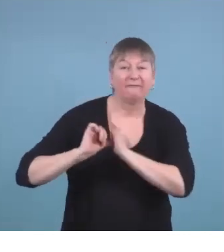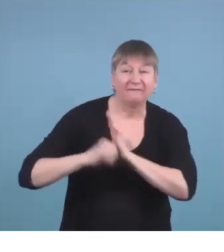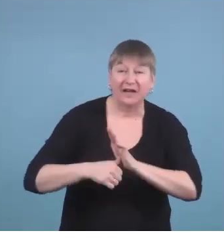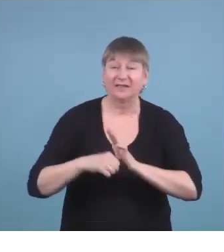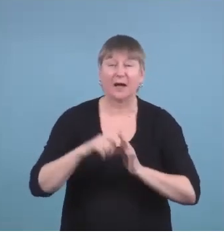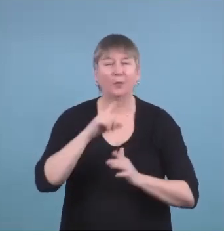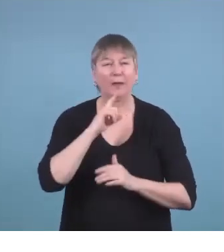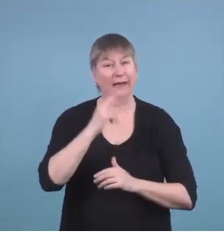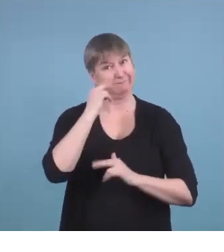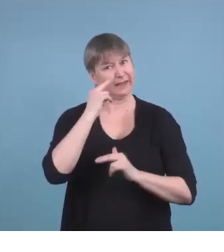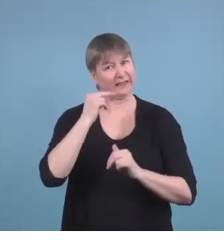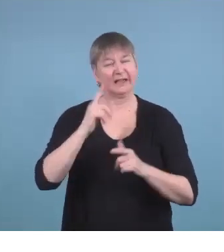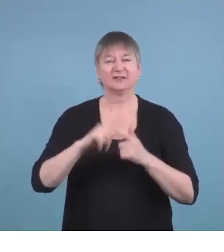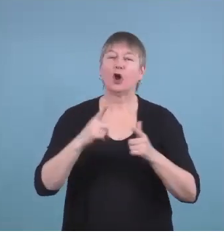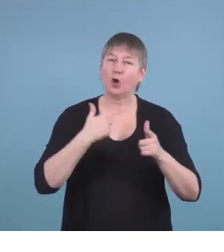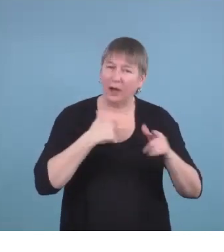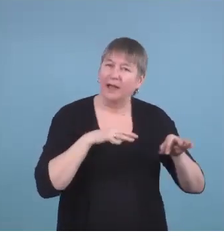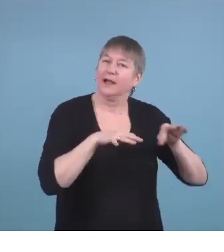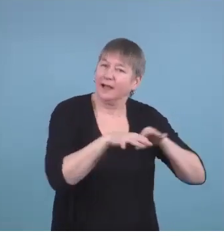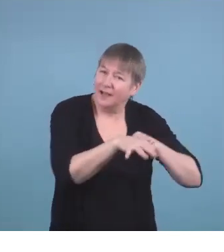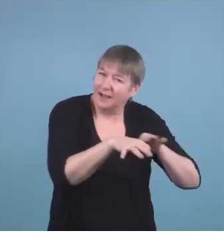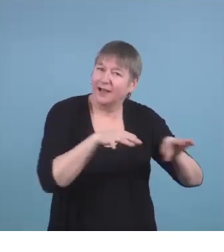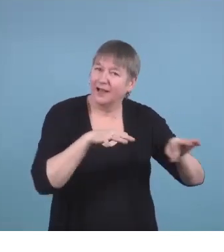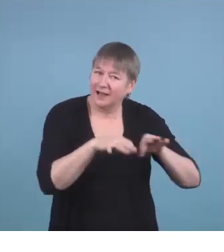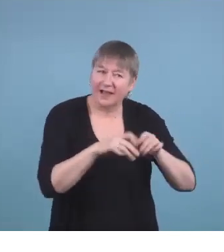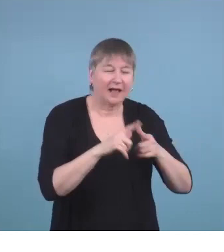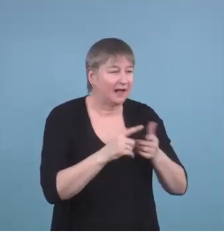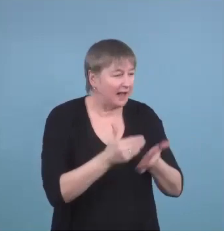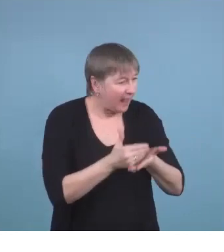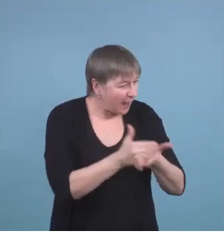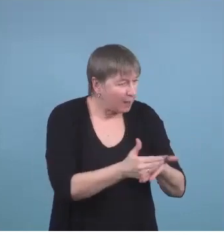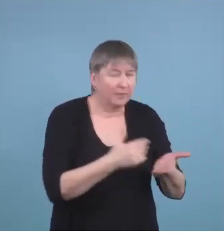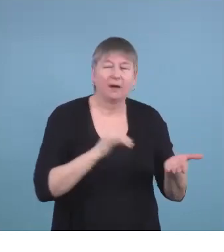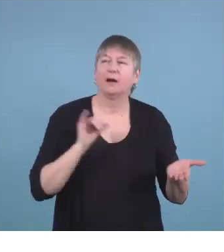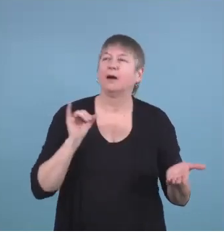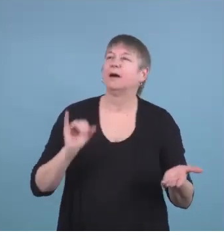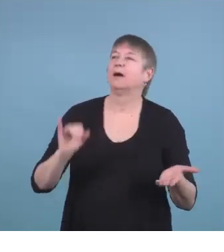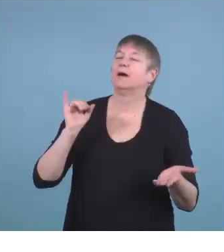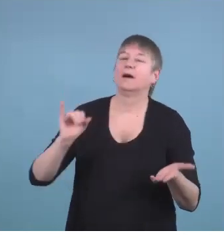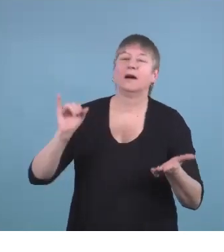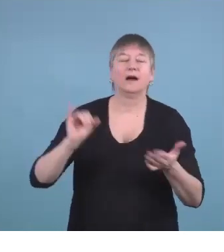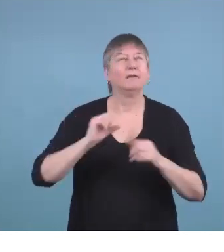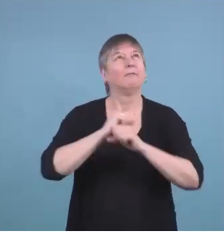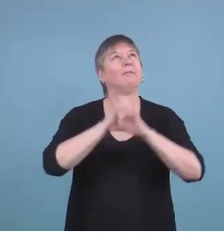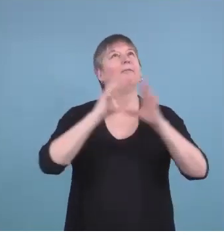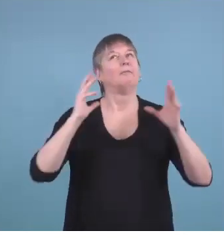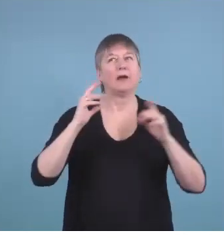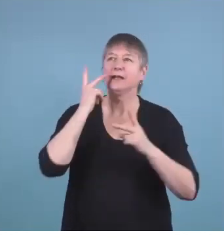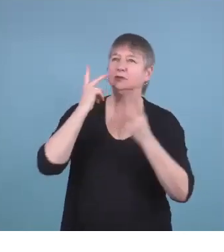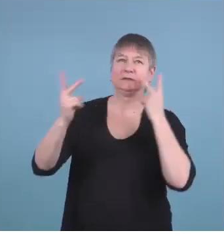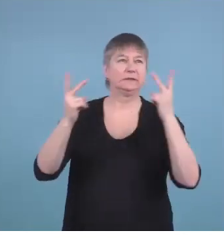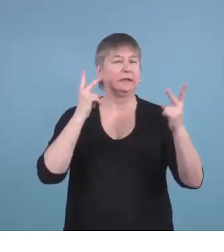and purposeful. But in explaining that humor, really helped them to be able to make those connections.